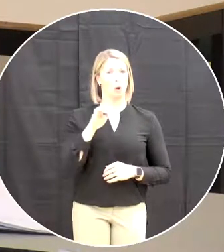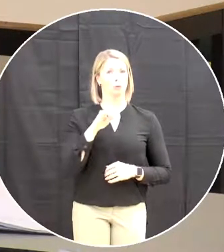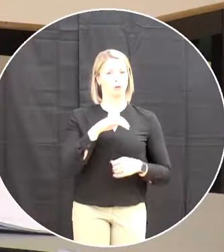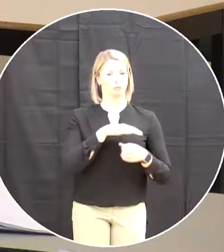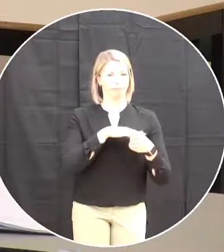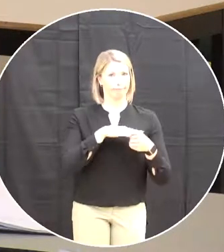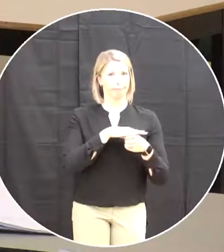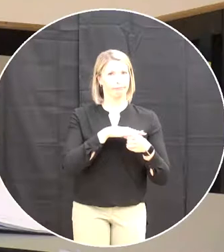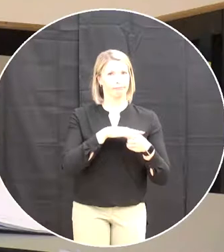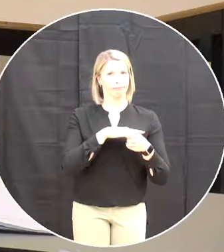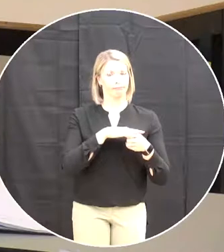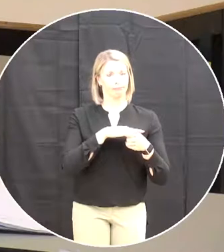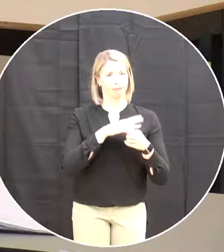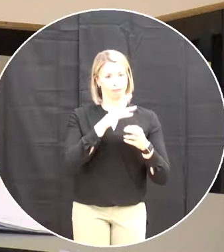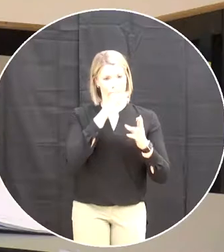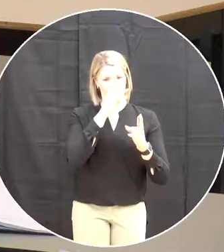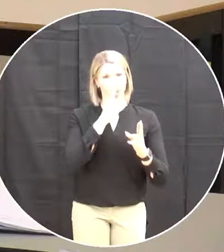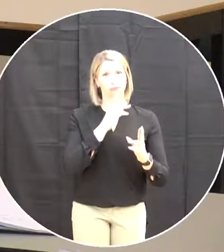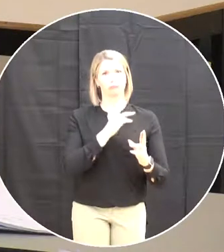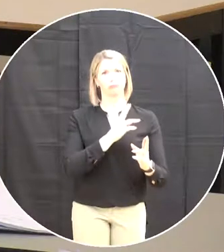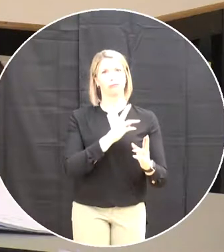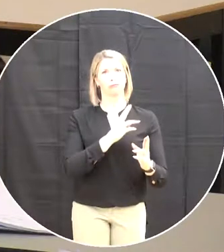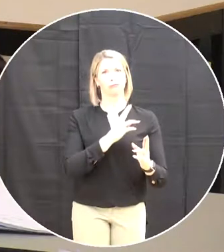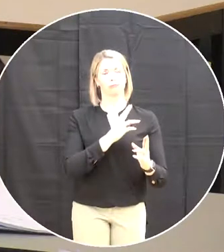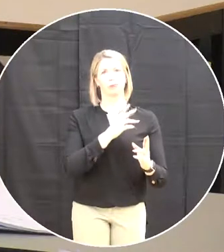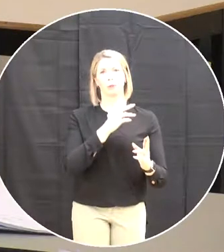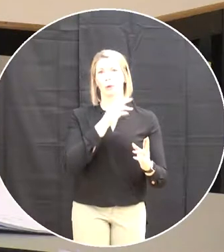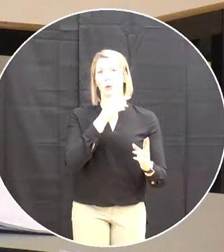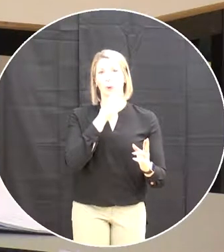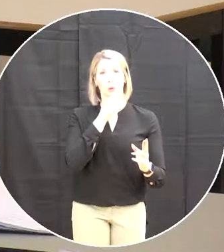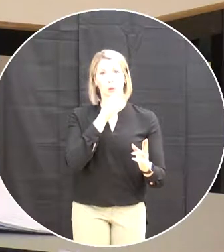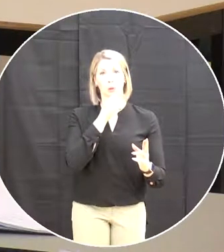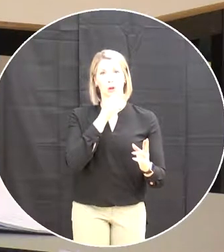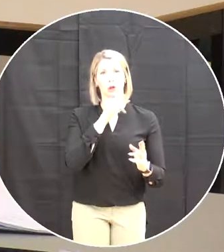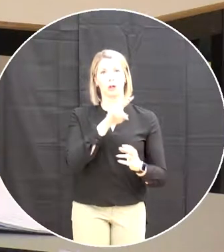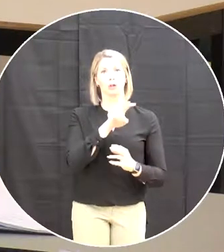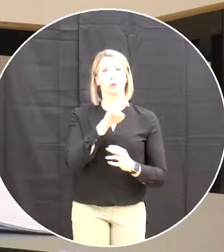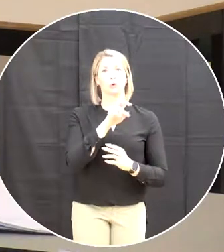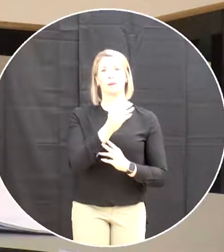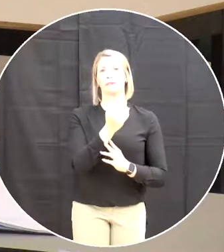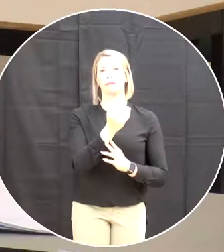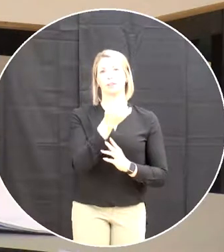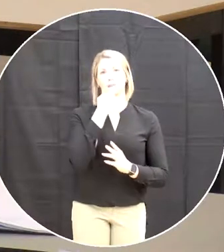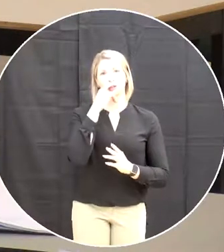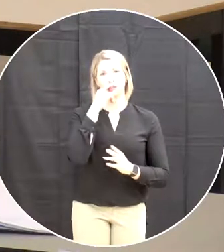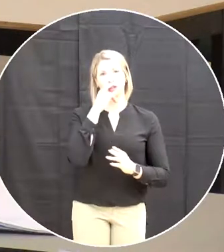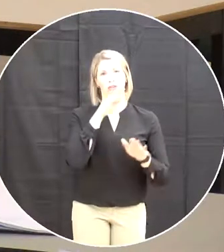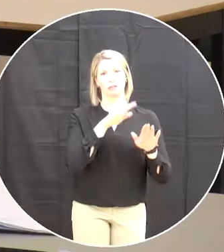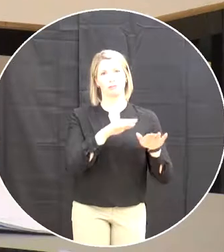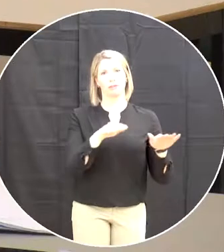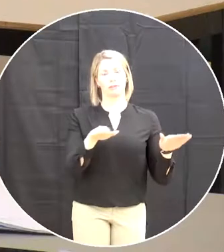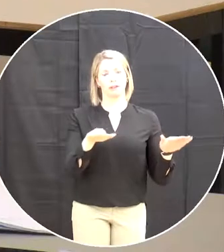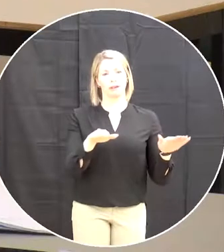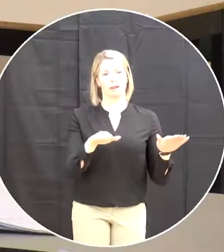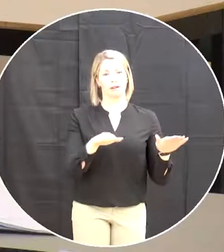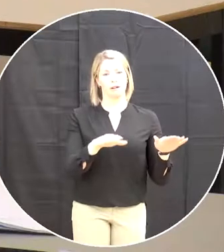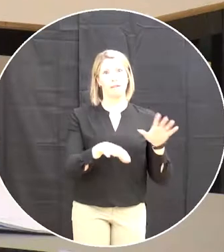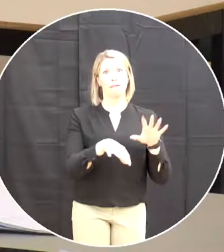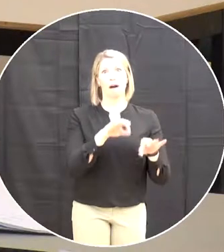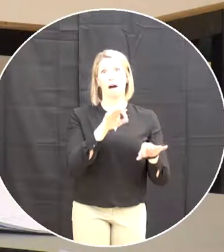and honors the losses of the 215 children found at the former residential school site in Kamloops BC